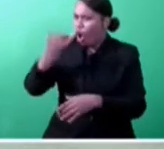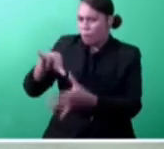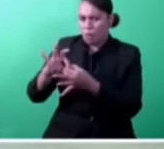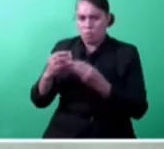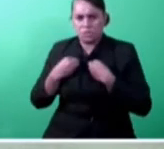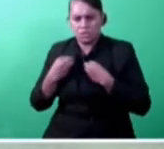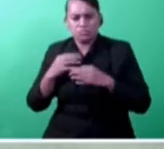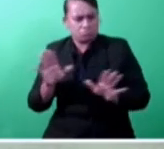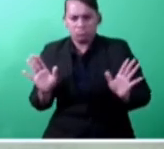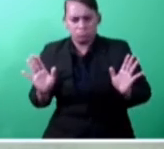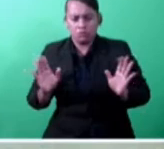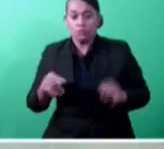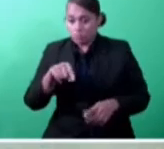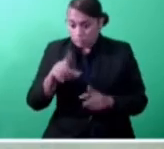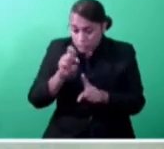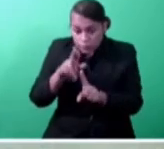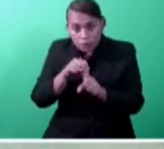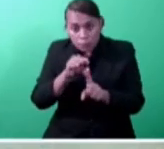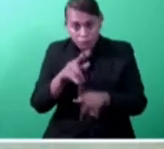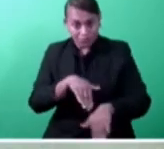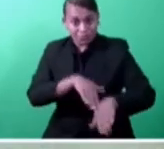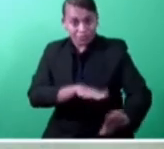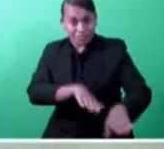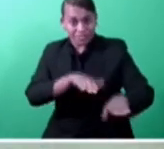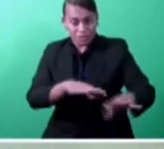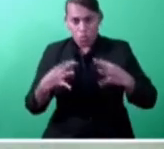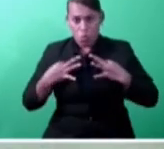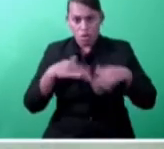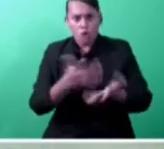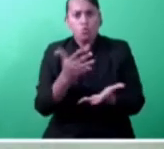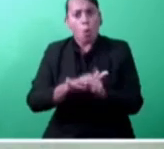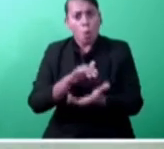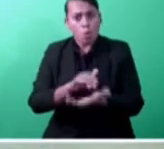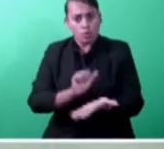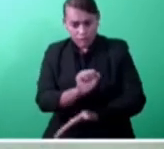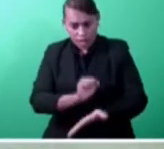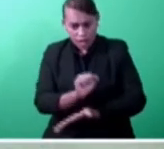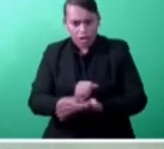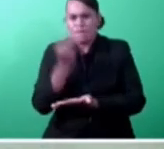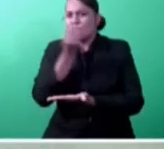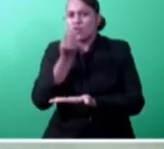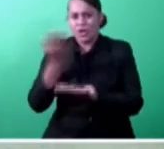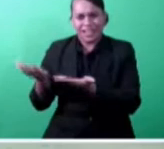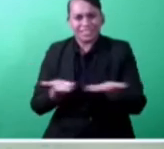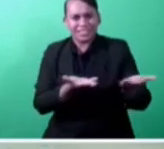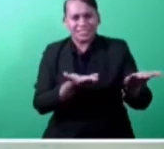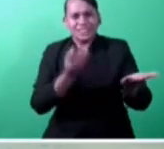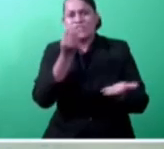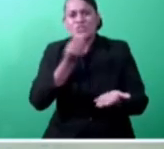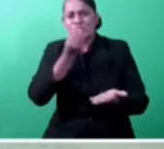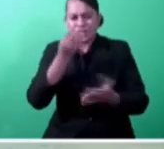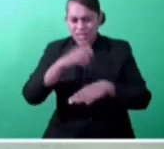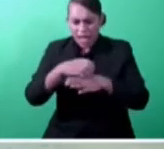businesses such as tailoring, grok shops and catering to name a few that operate from home.